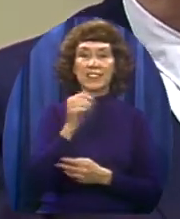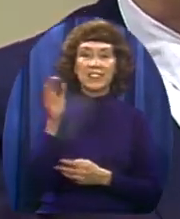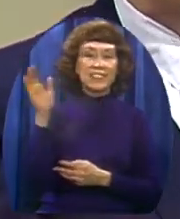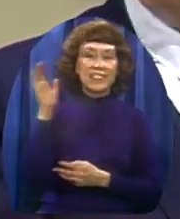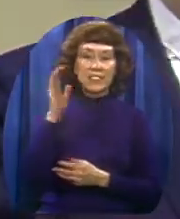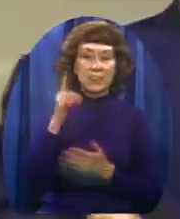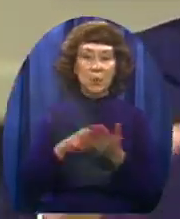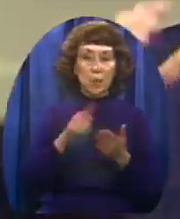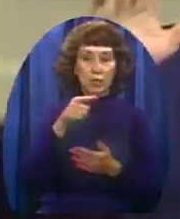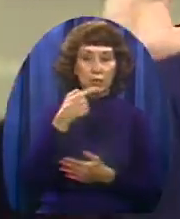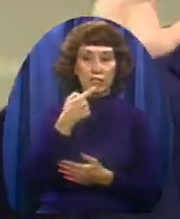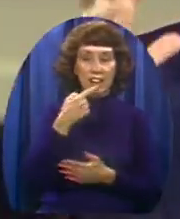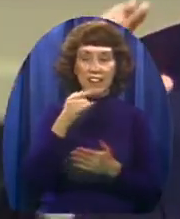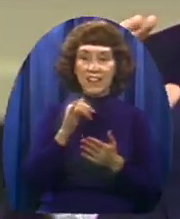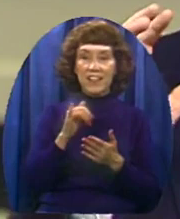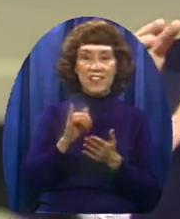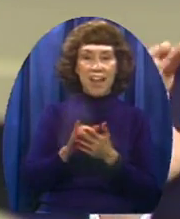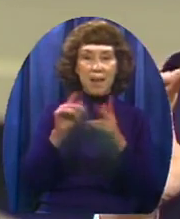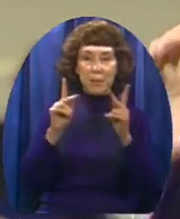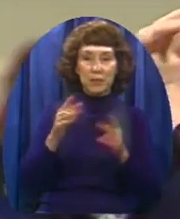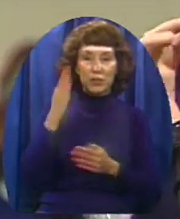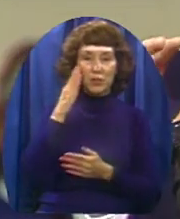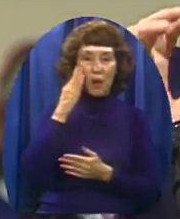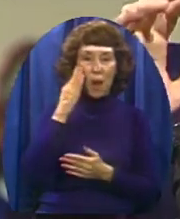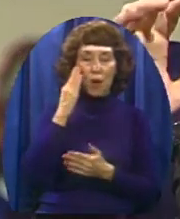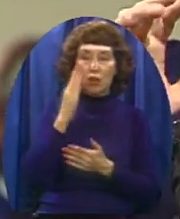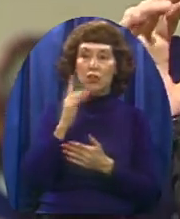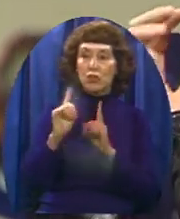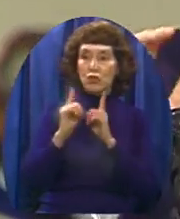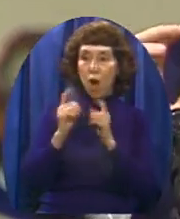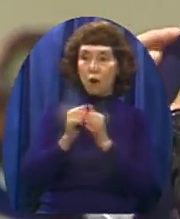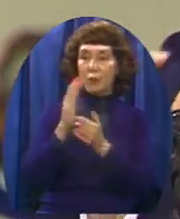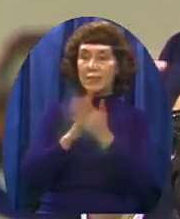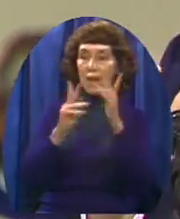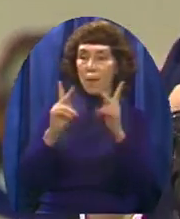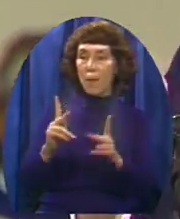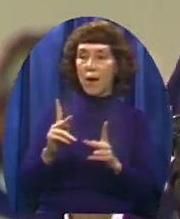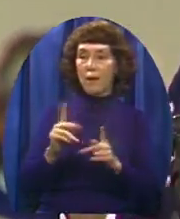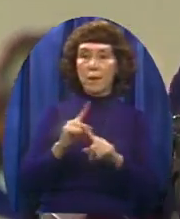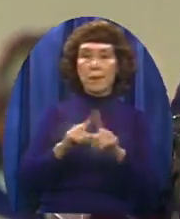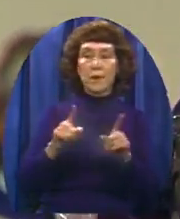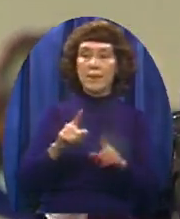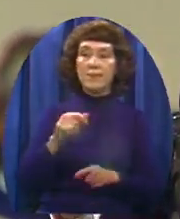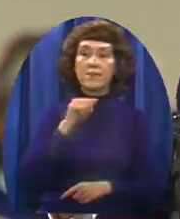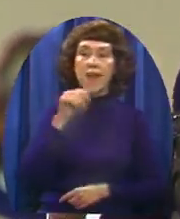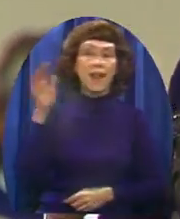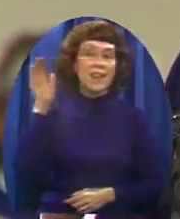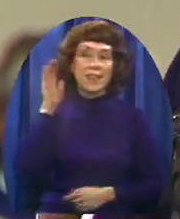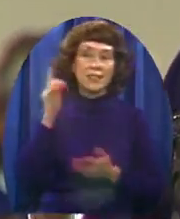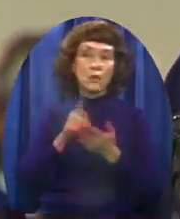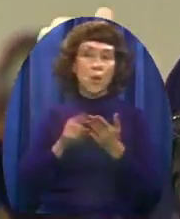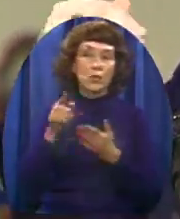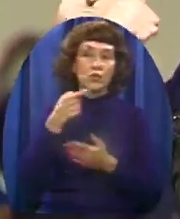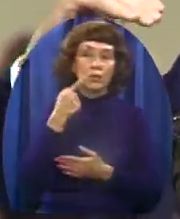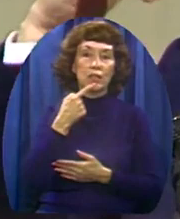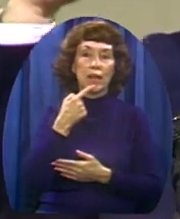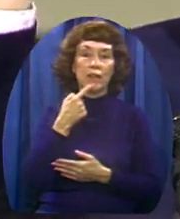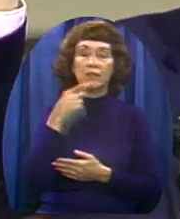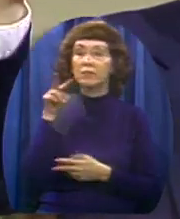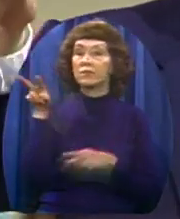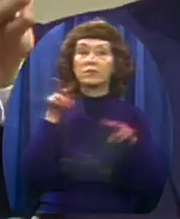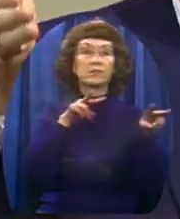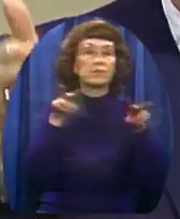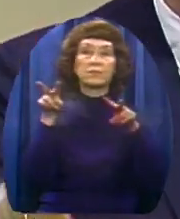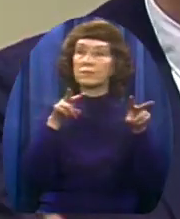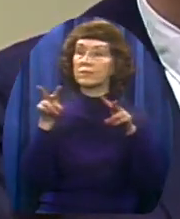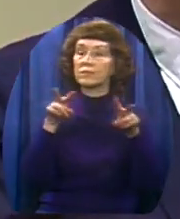And all the time that you are saying something He isn't listening to what you're saying He's trying to think of